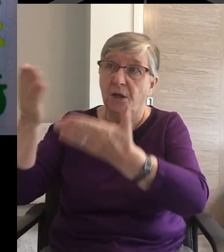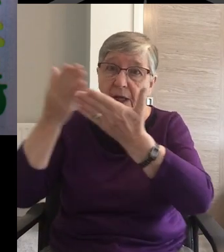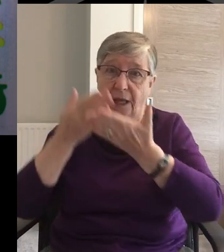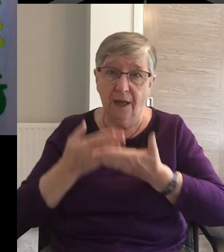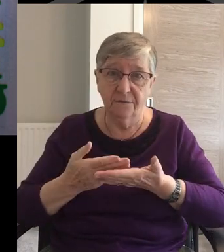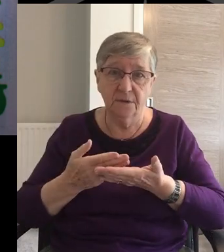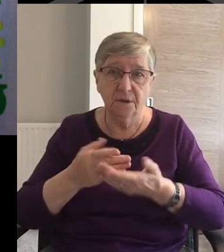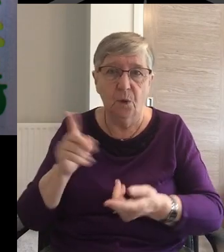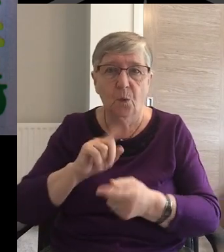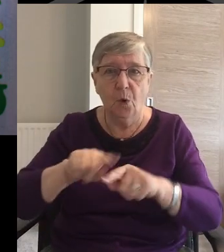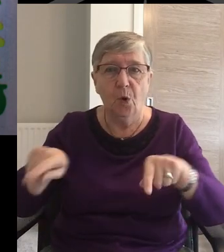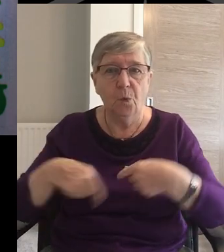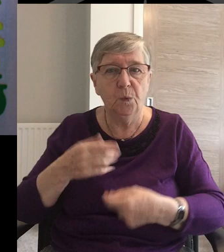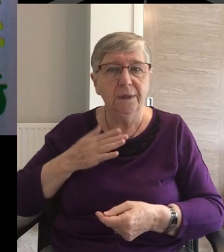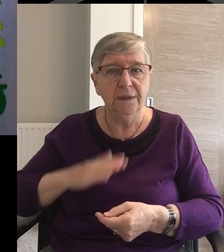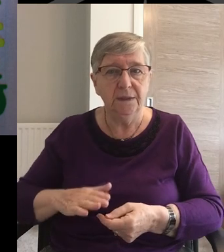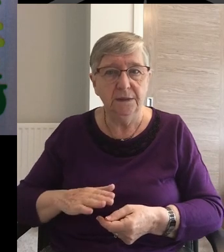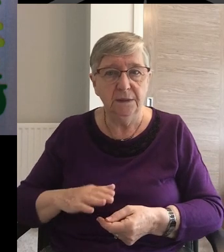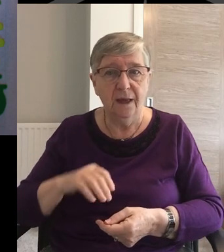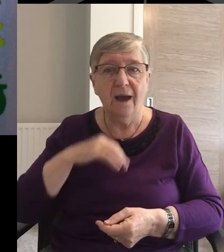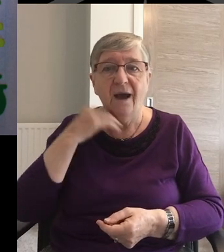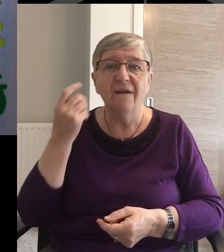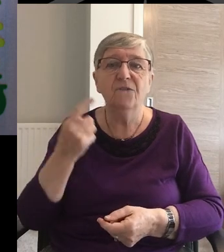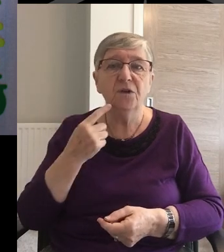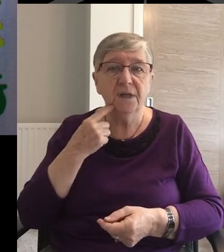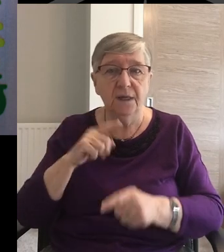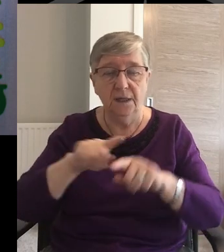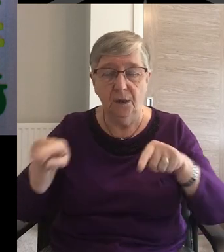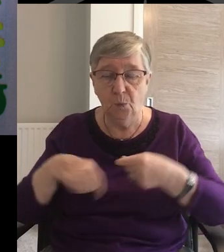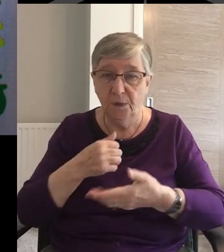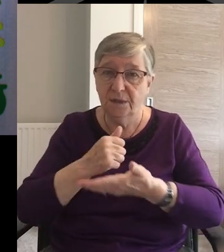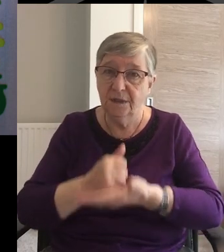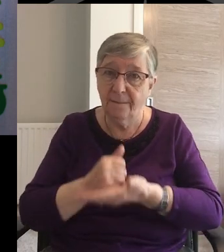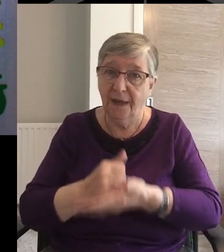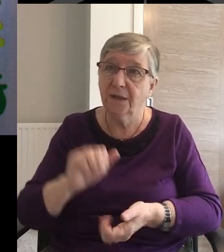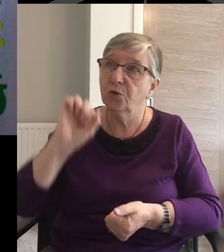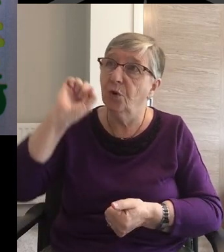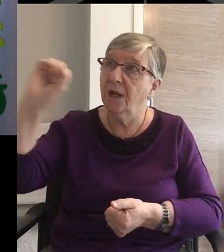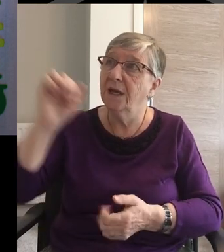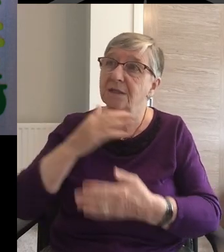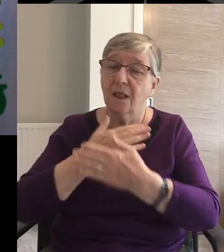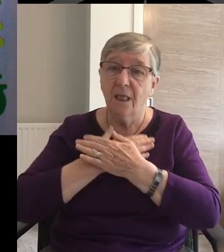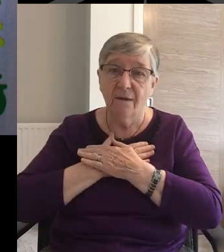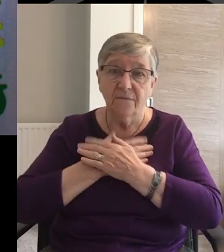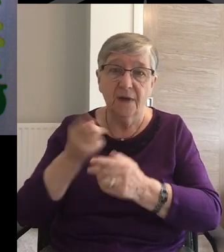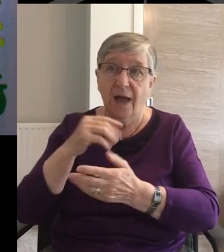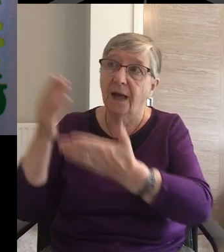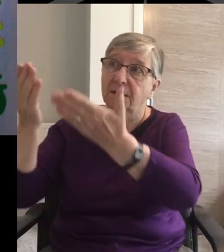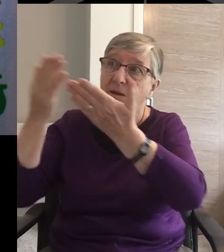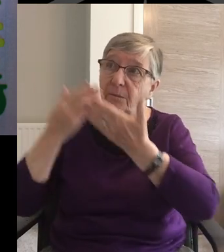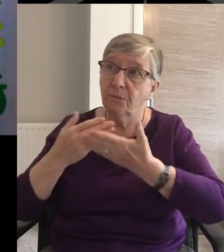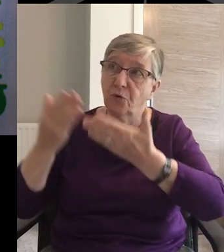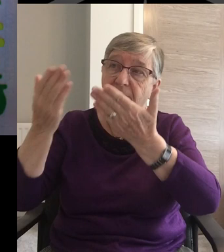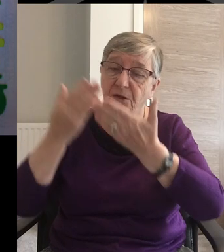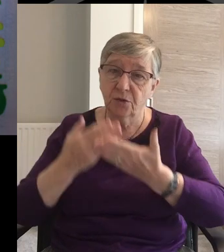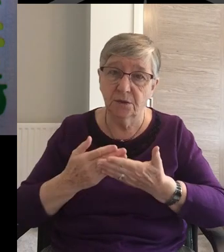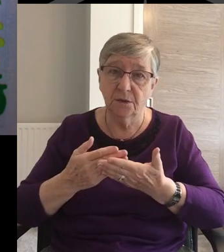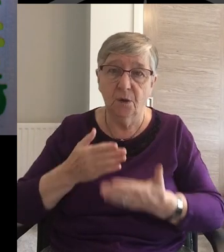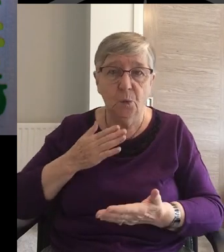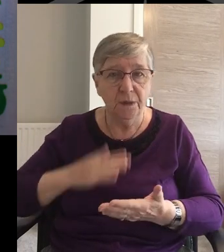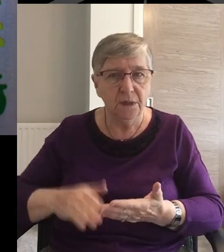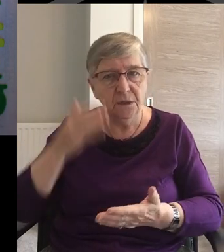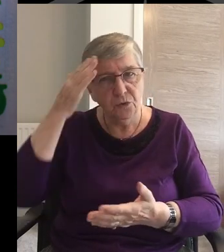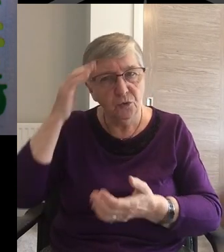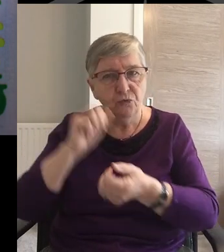We are Day by day Dependent Upon his love And faithful Provision We need to Remember the